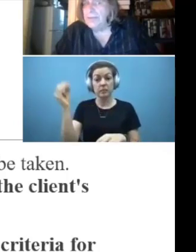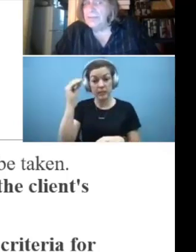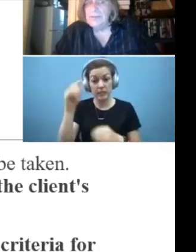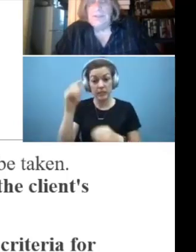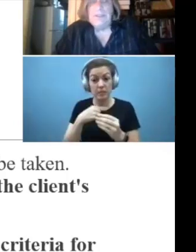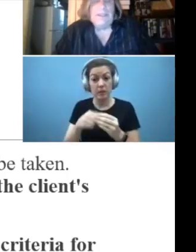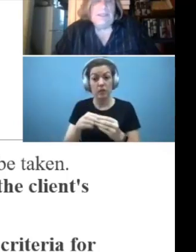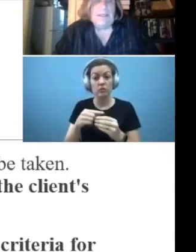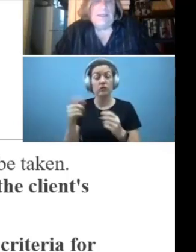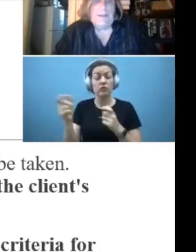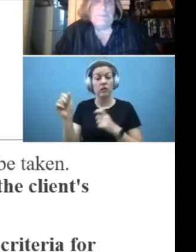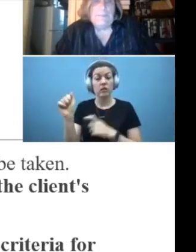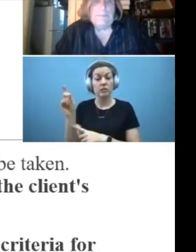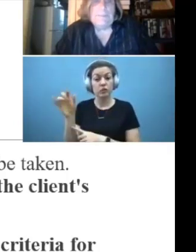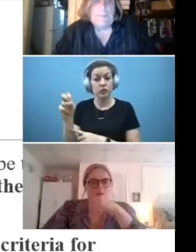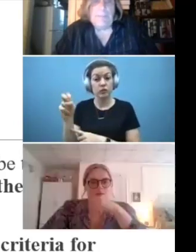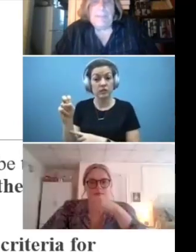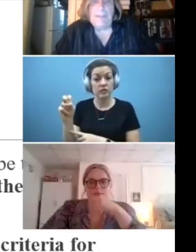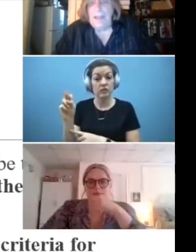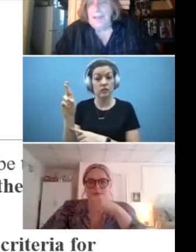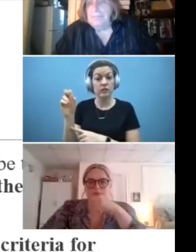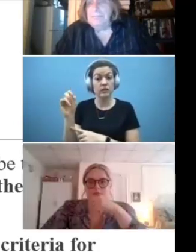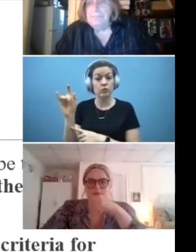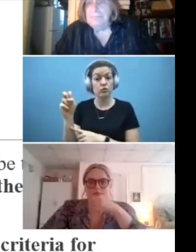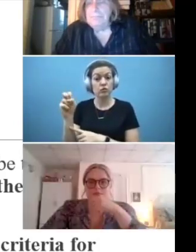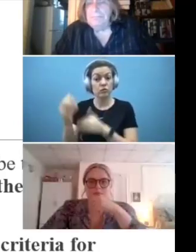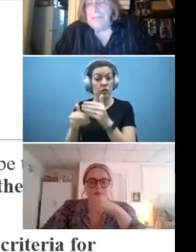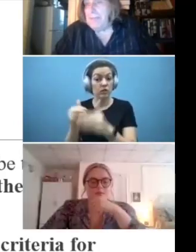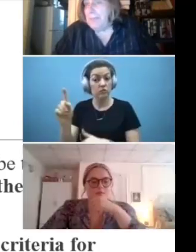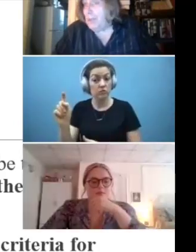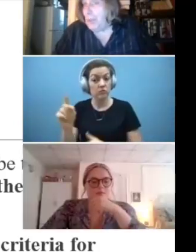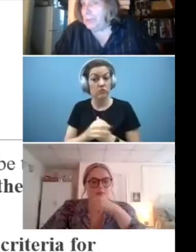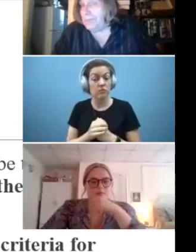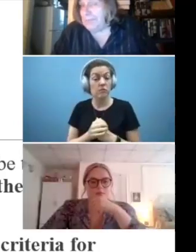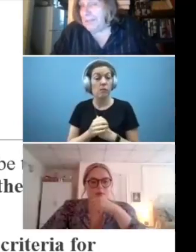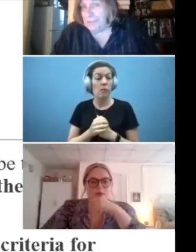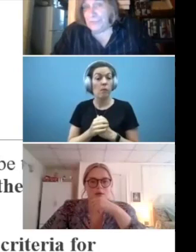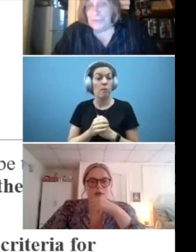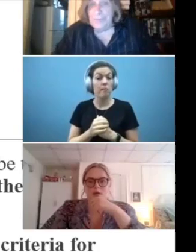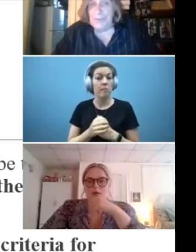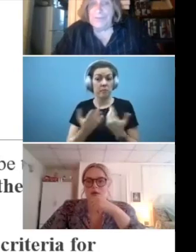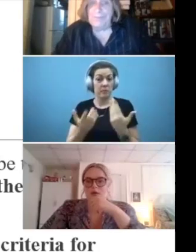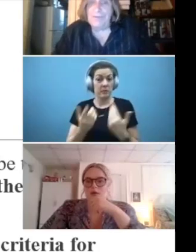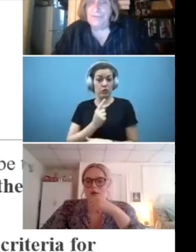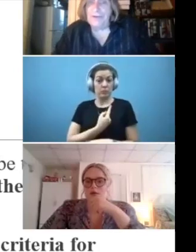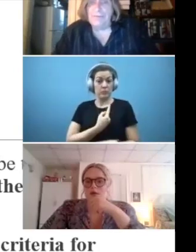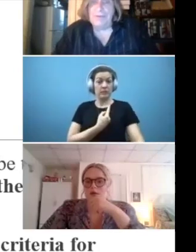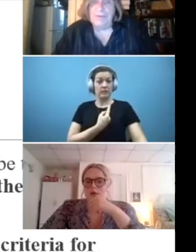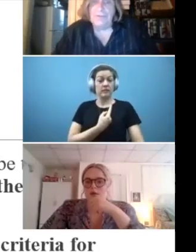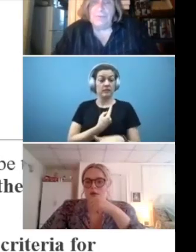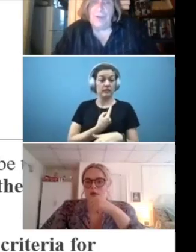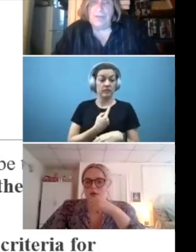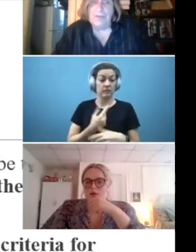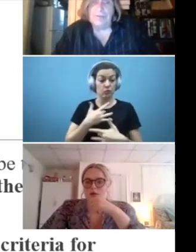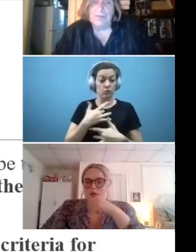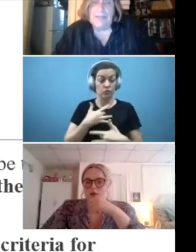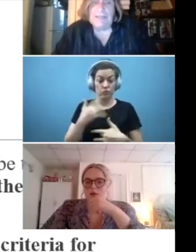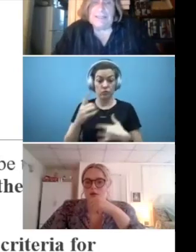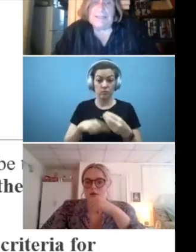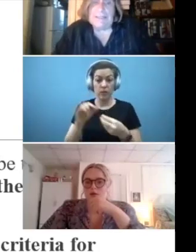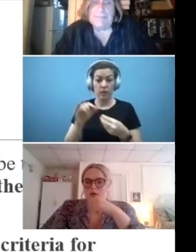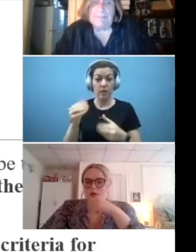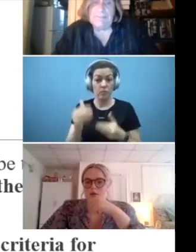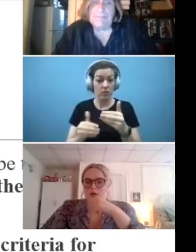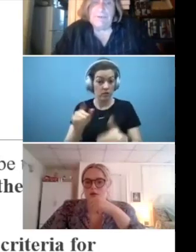process. Um, maybe I'm, maybe I'm alone in being concerned about the administrative resolution process.